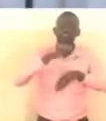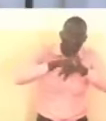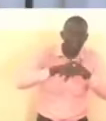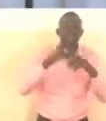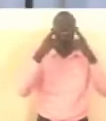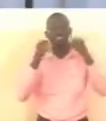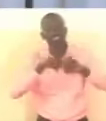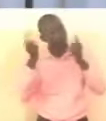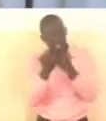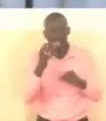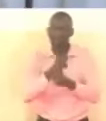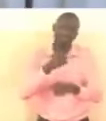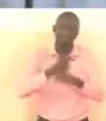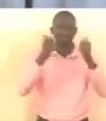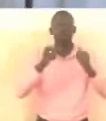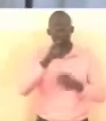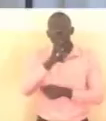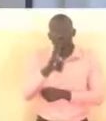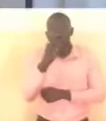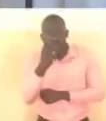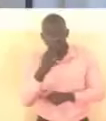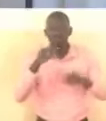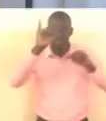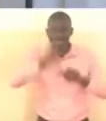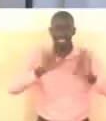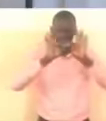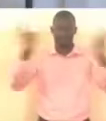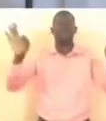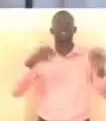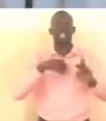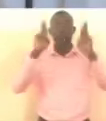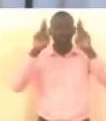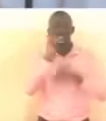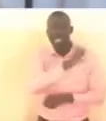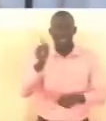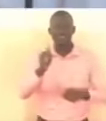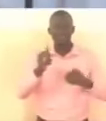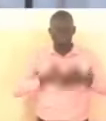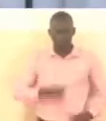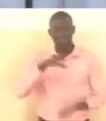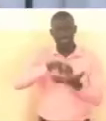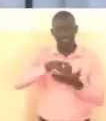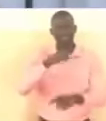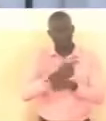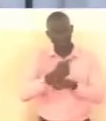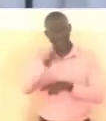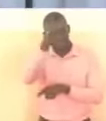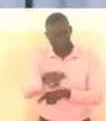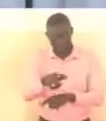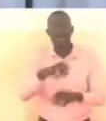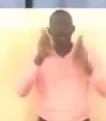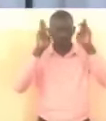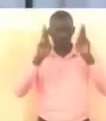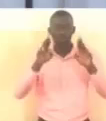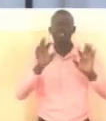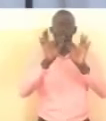trusting that 2021 will be a year of peace and success i wish every citizen and resident of the country